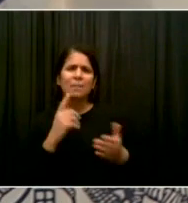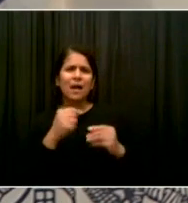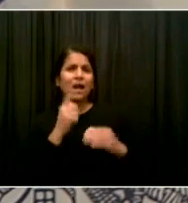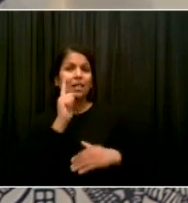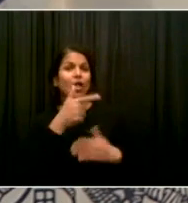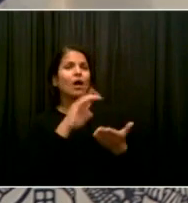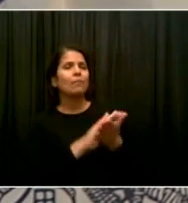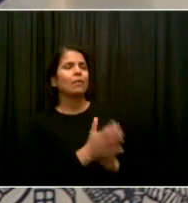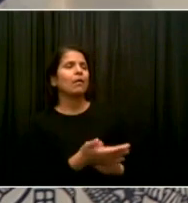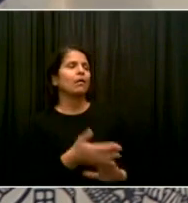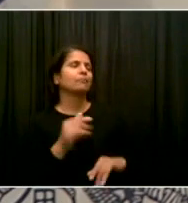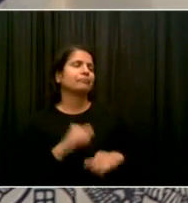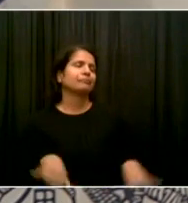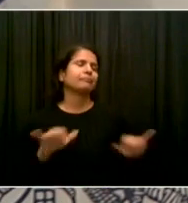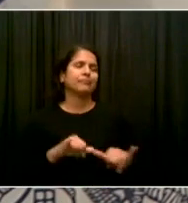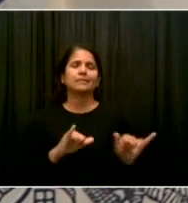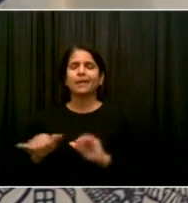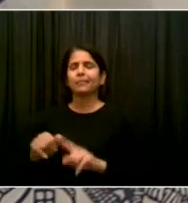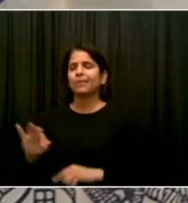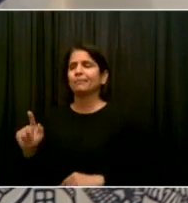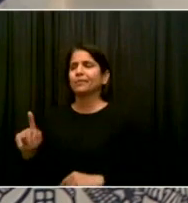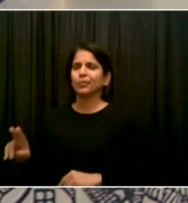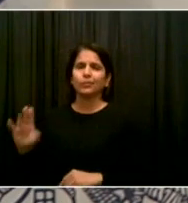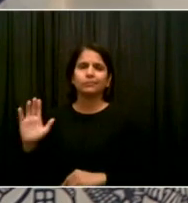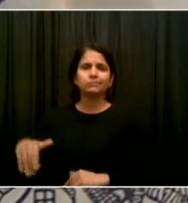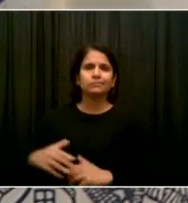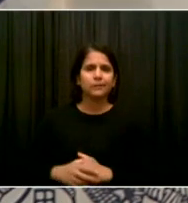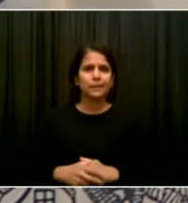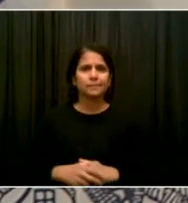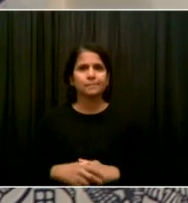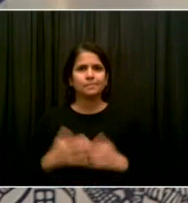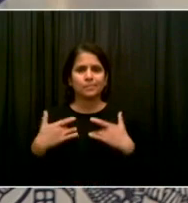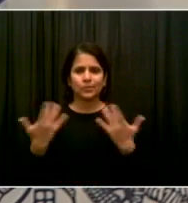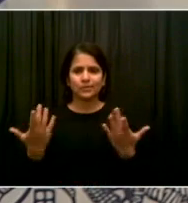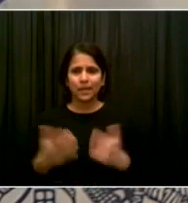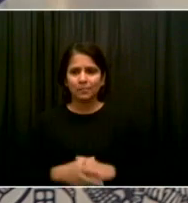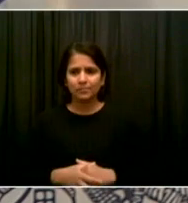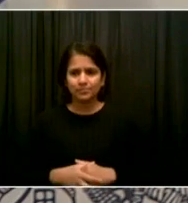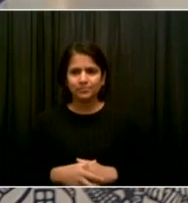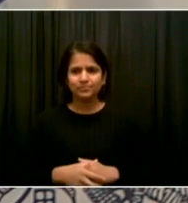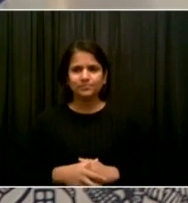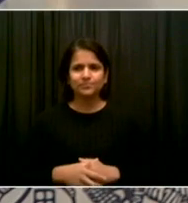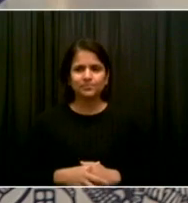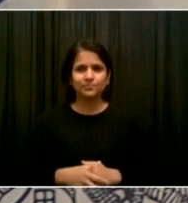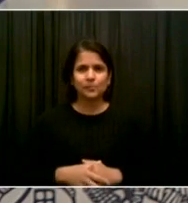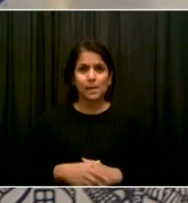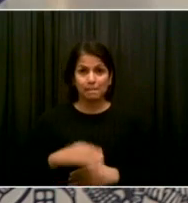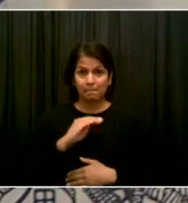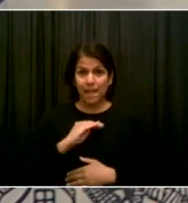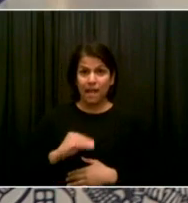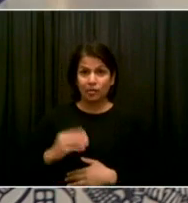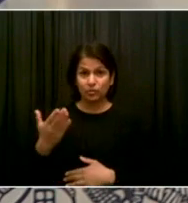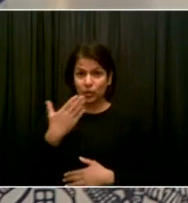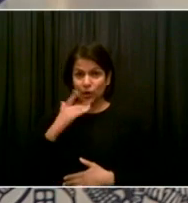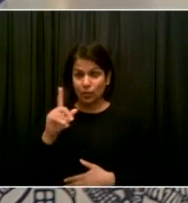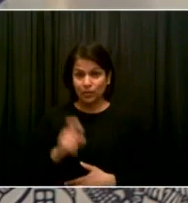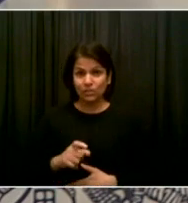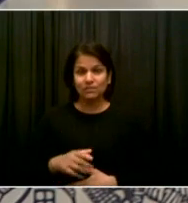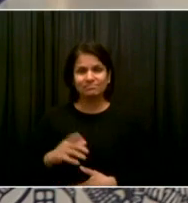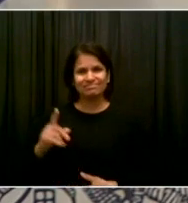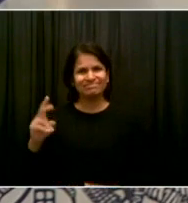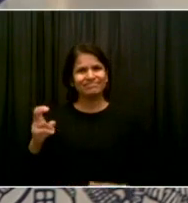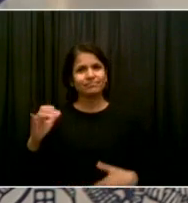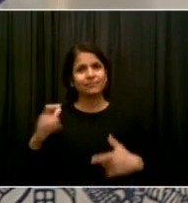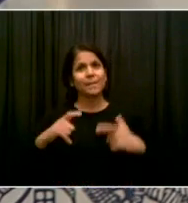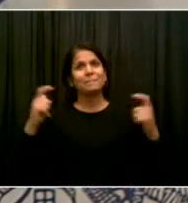we're at now and what New Yorkers should expect moving forward. Thank you. Very, very helpful, big picture question. I'm going to start as the layman